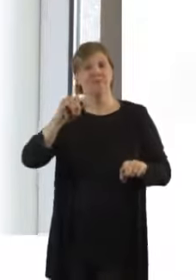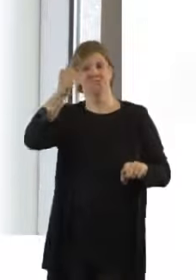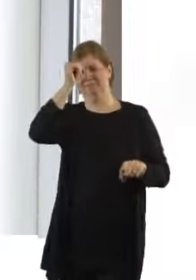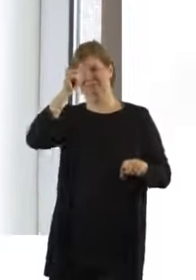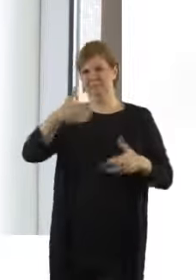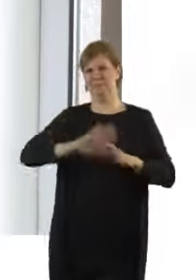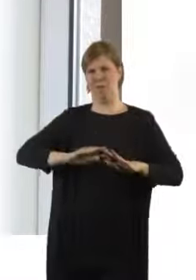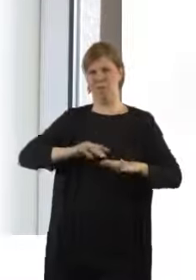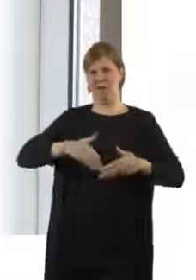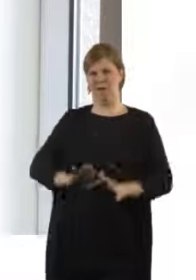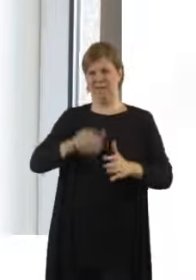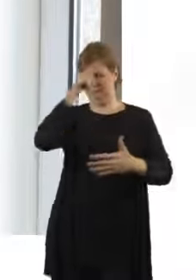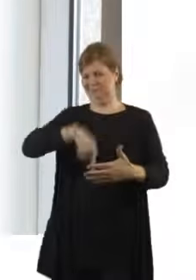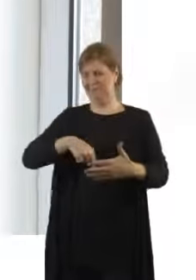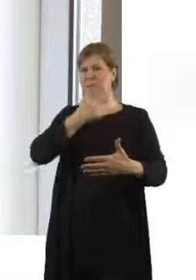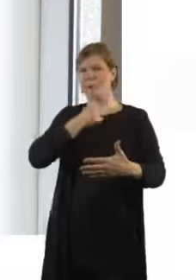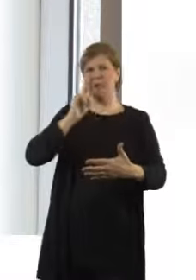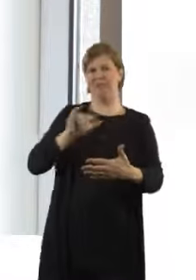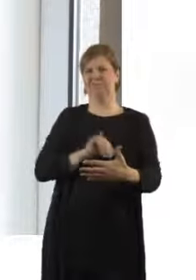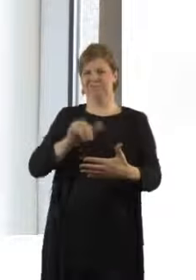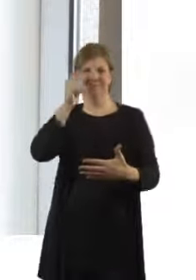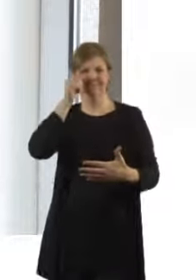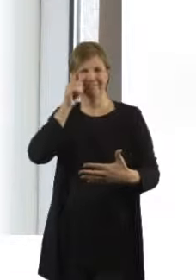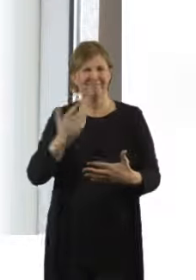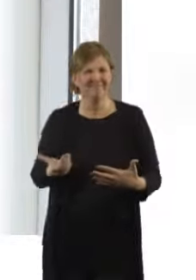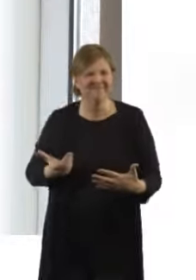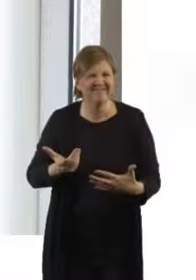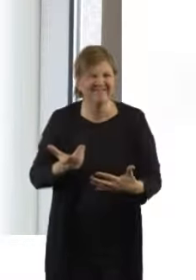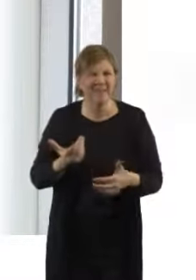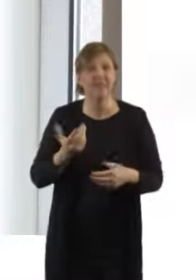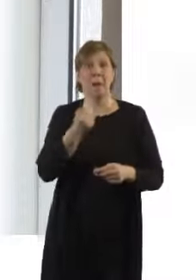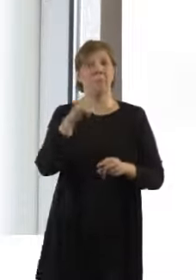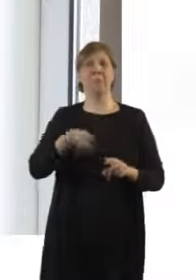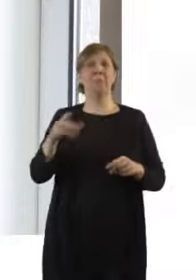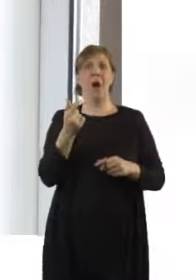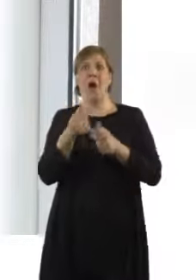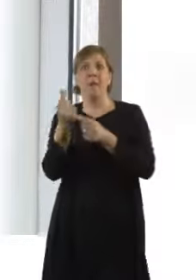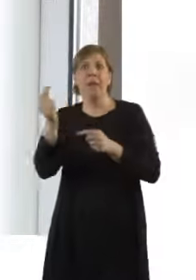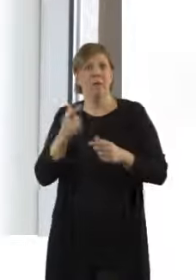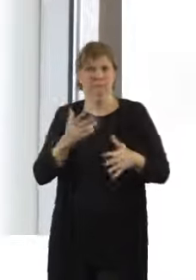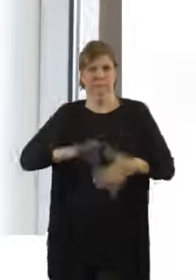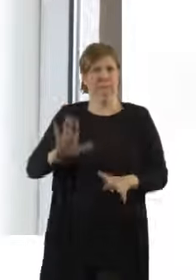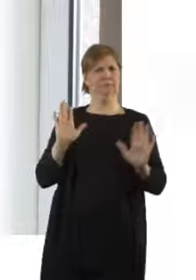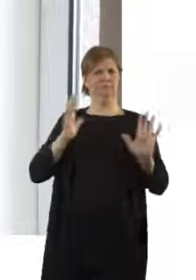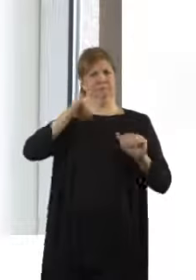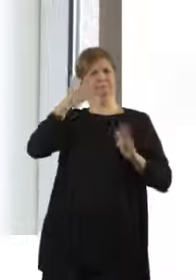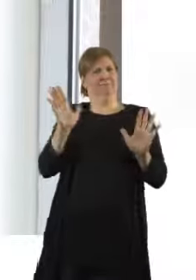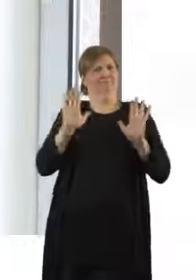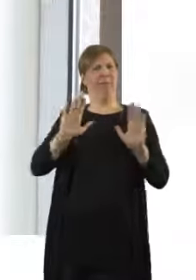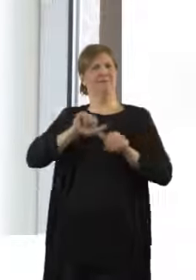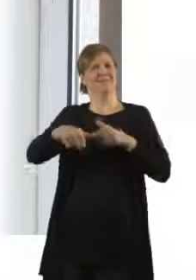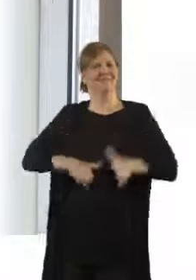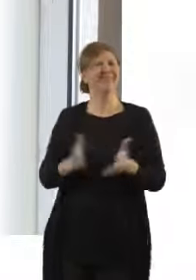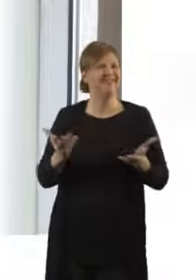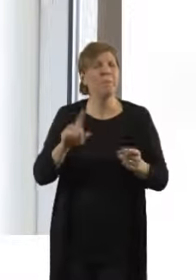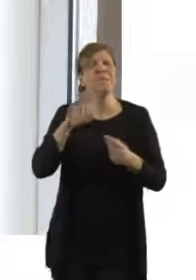what sex of baby they're having. There are still some couples who don't want, so it's very important to them that the midwife gets it right